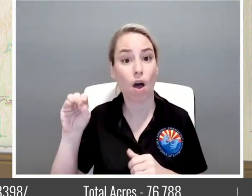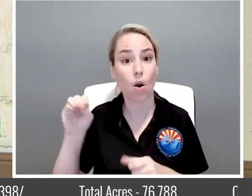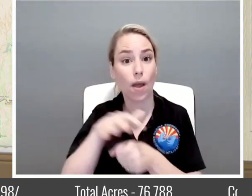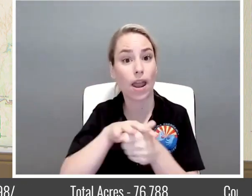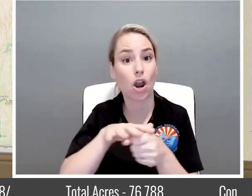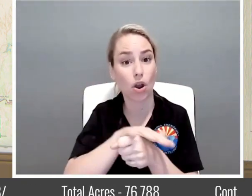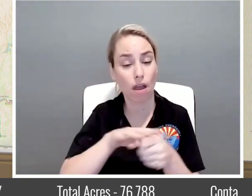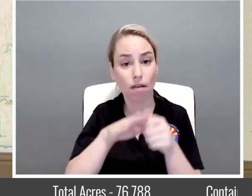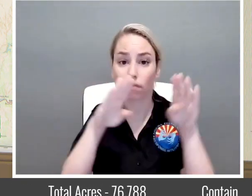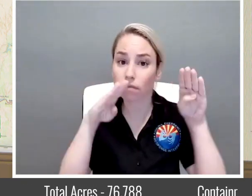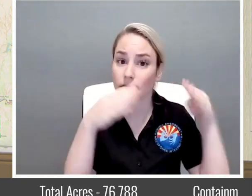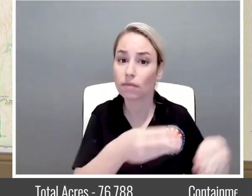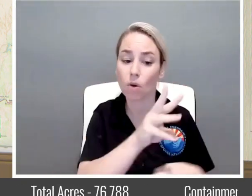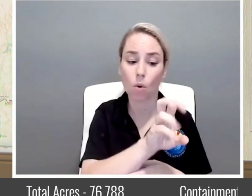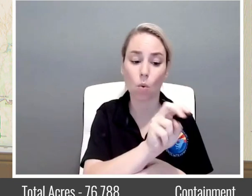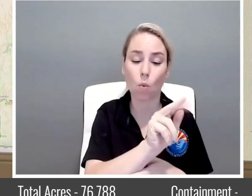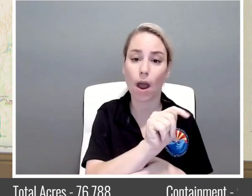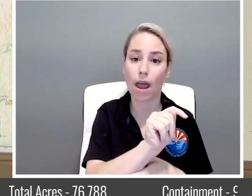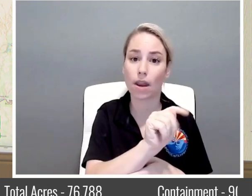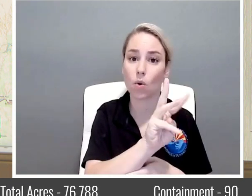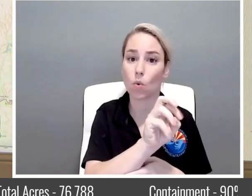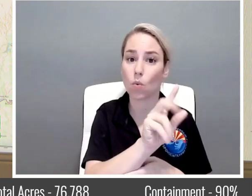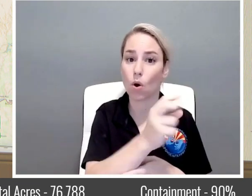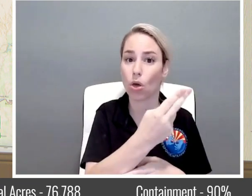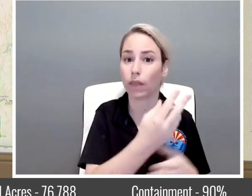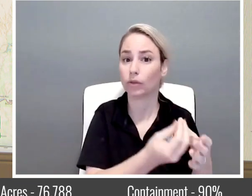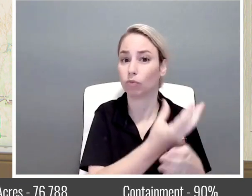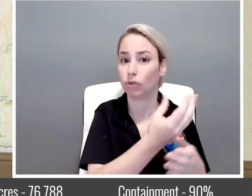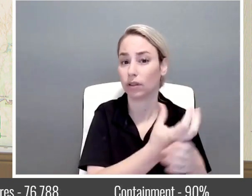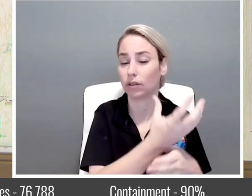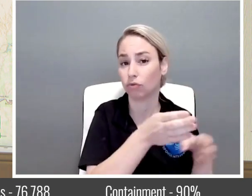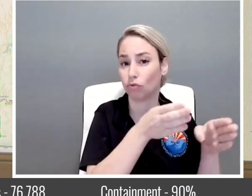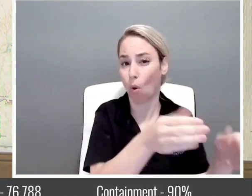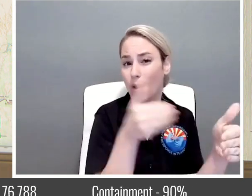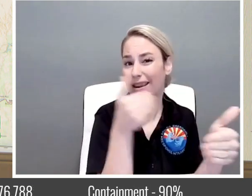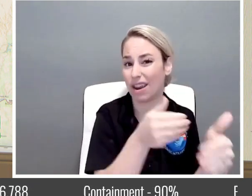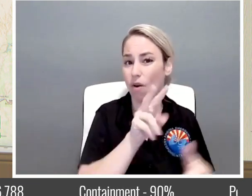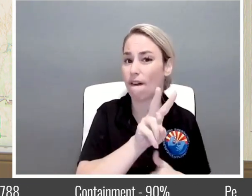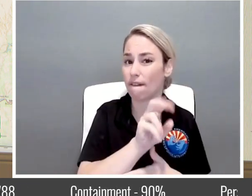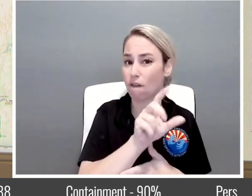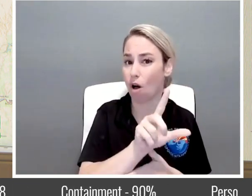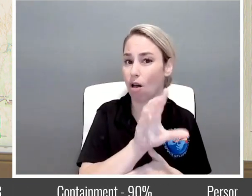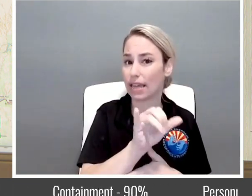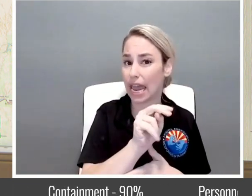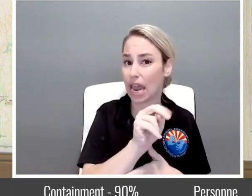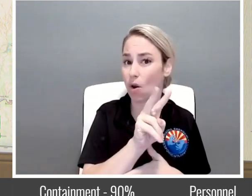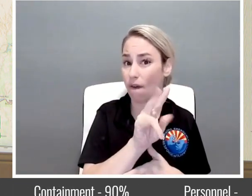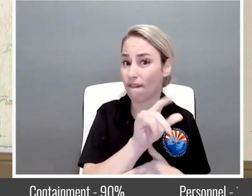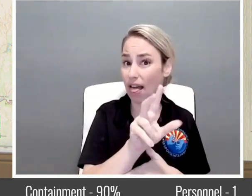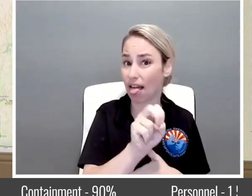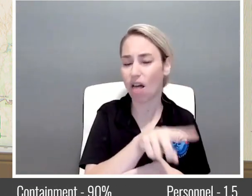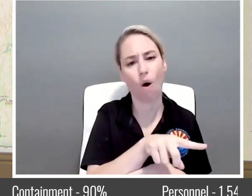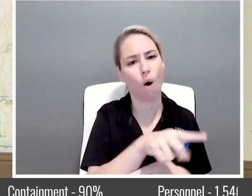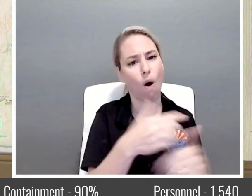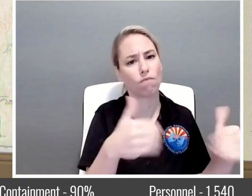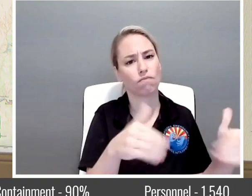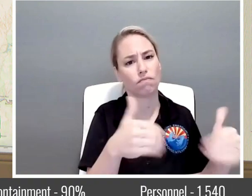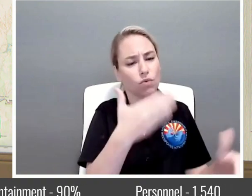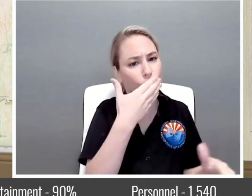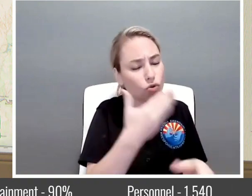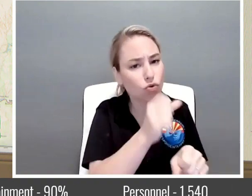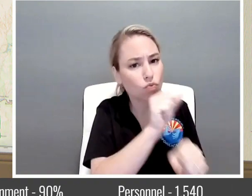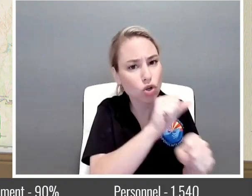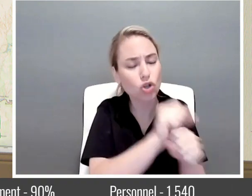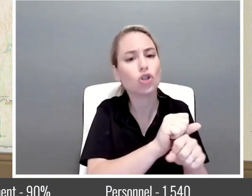Springs Road in this area of the fire here around Volcanoville doing great work and working back towards the east side